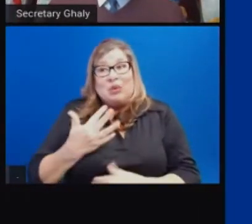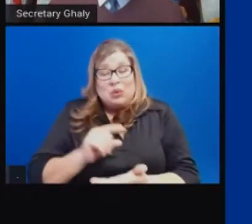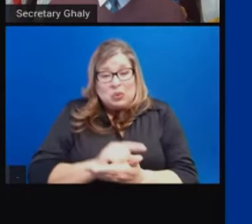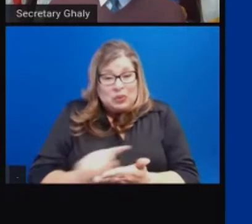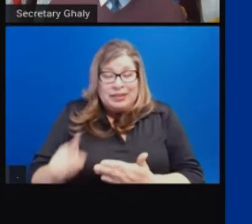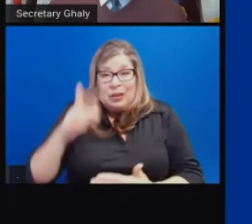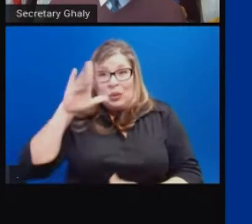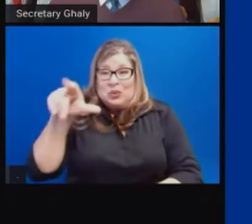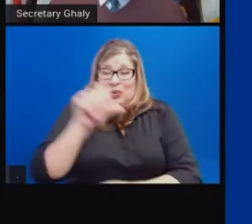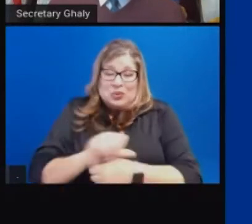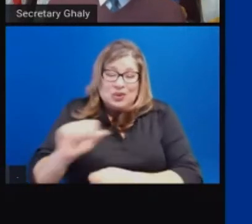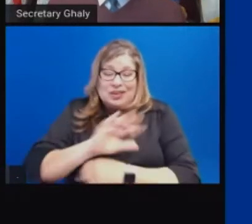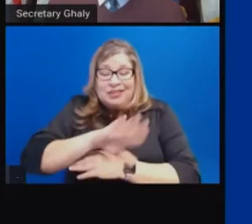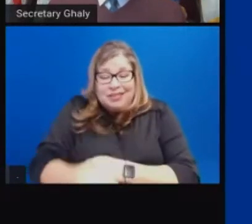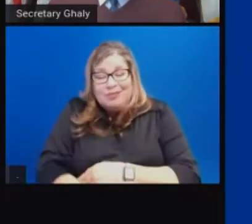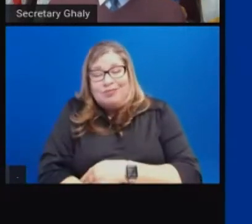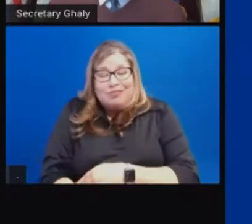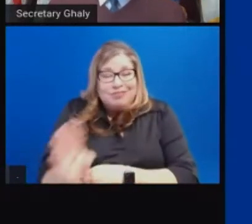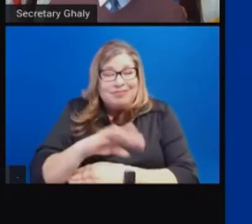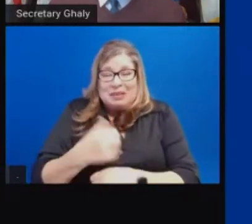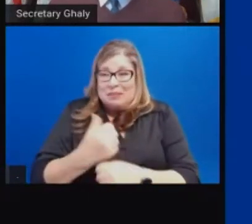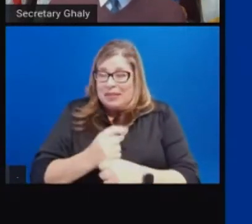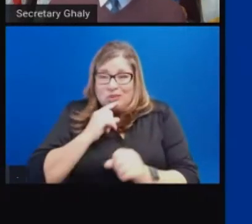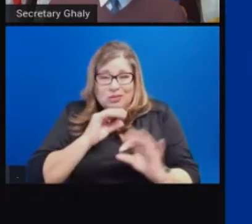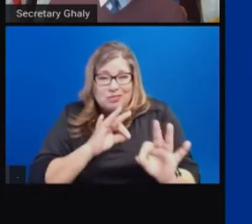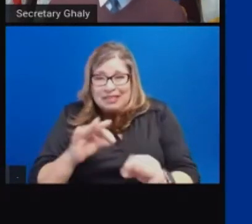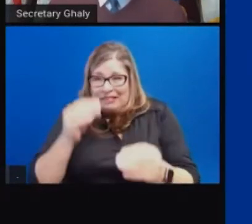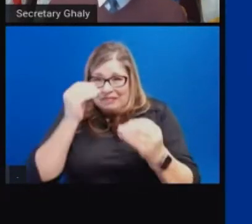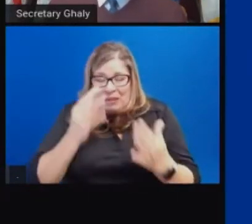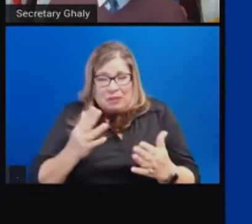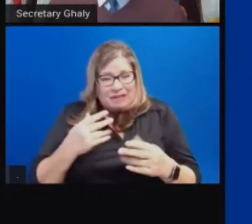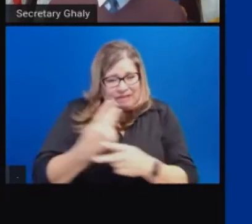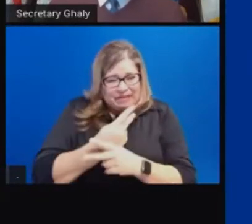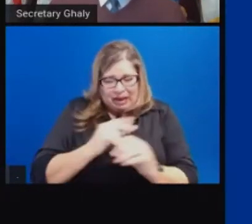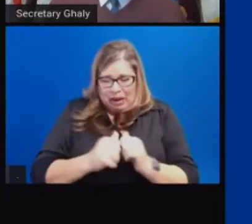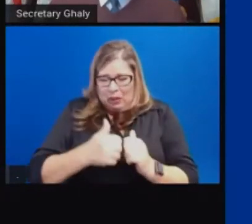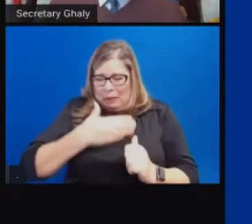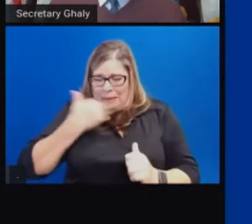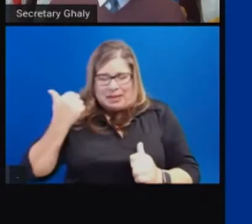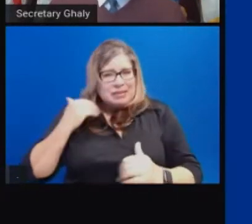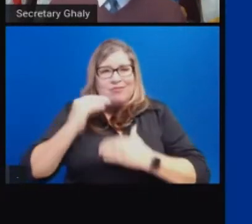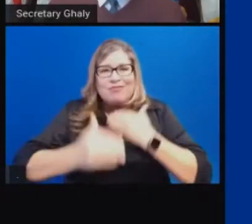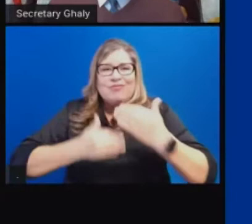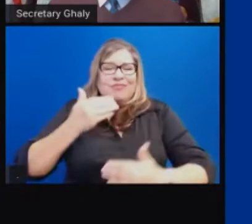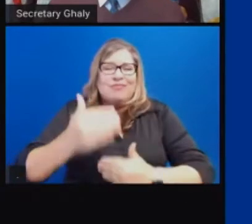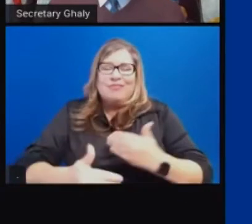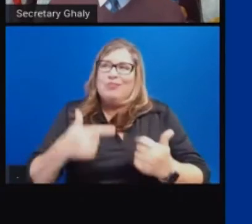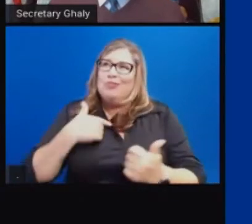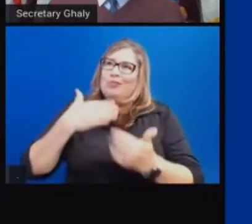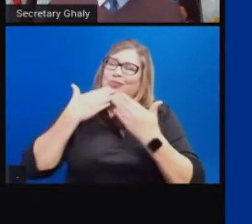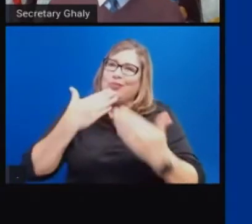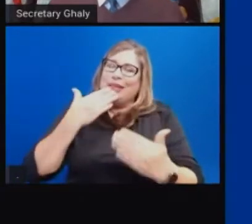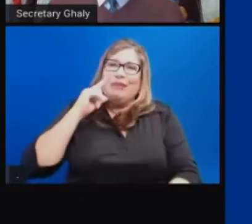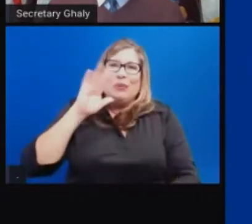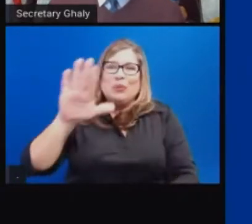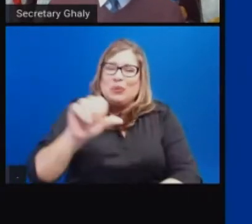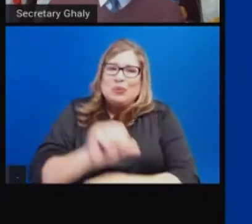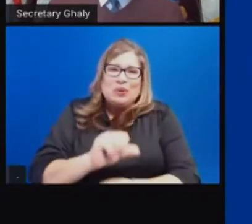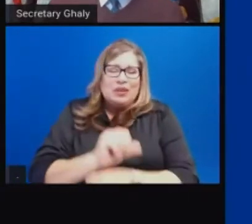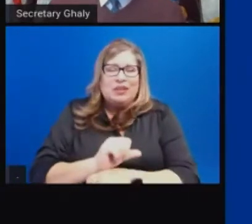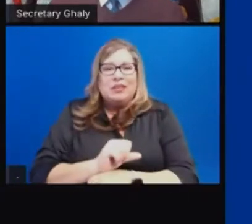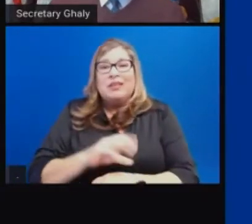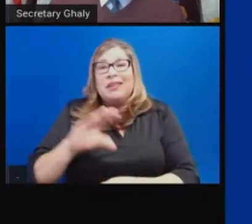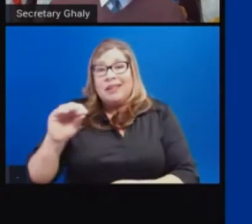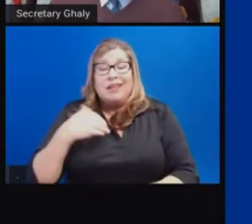working with partners to get data right and figuring out the path forward. But just the tremendous work I know you and our teams